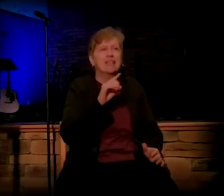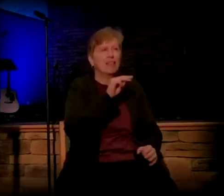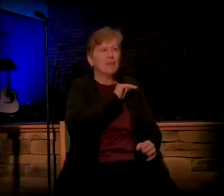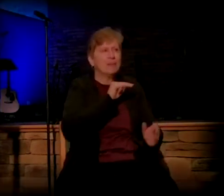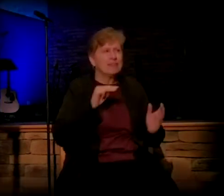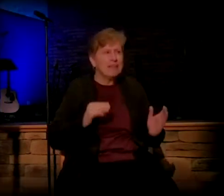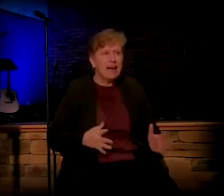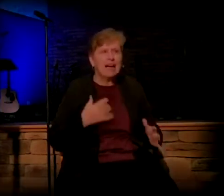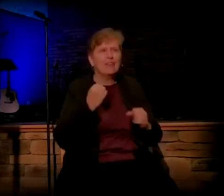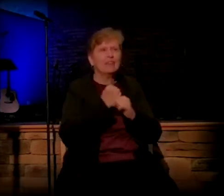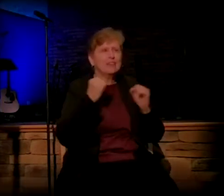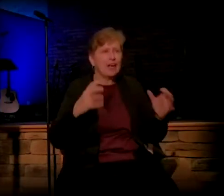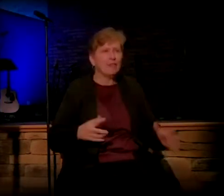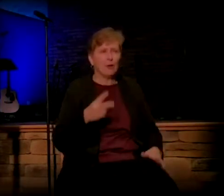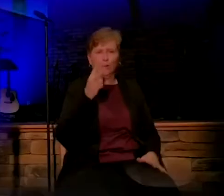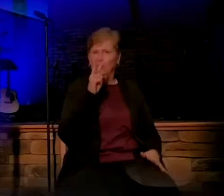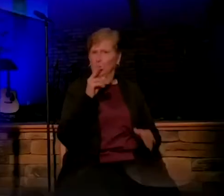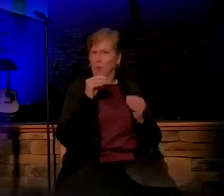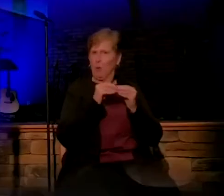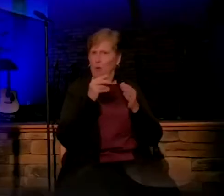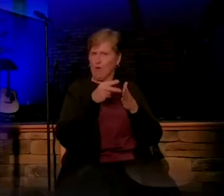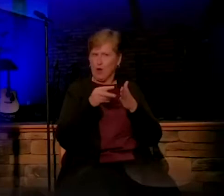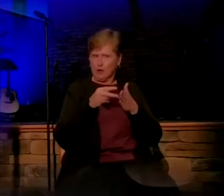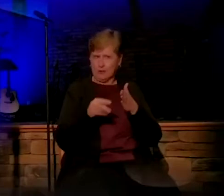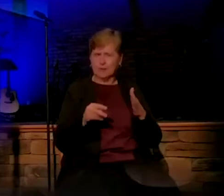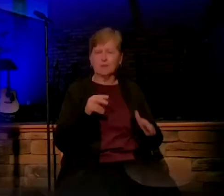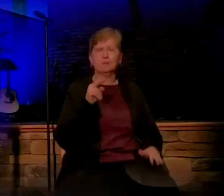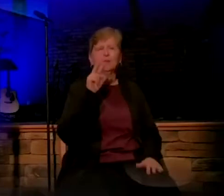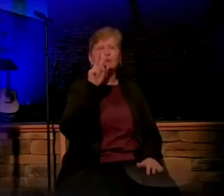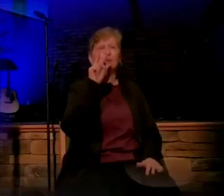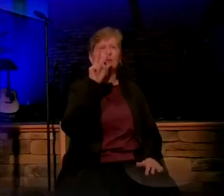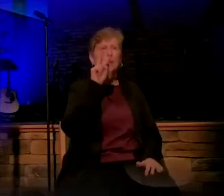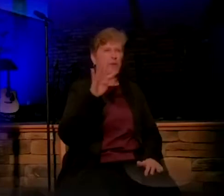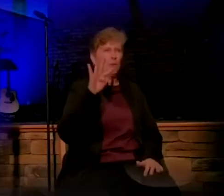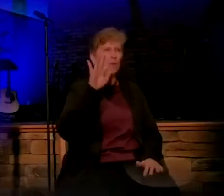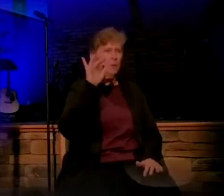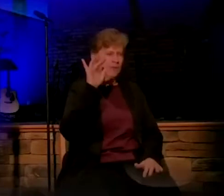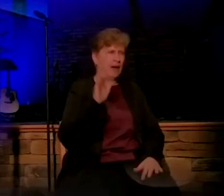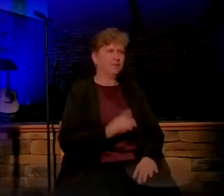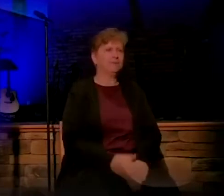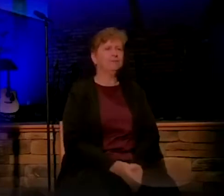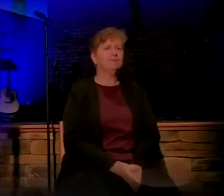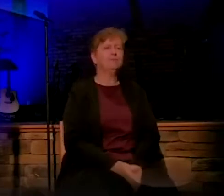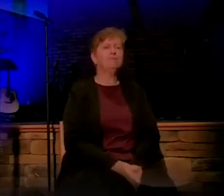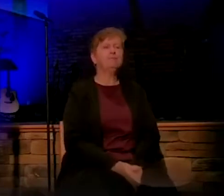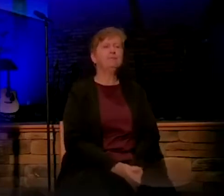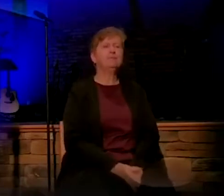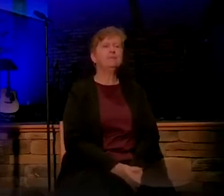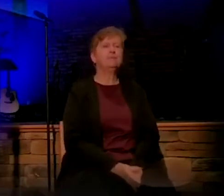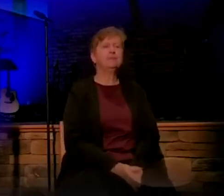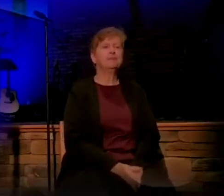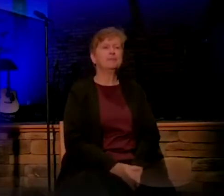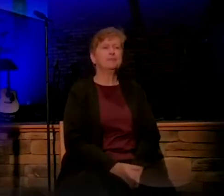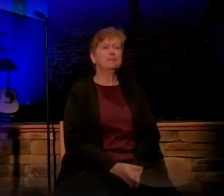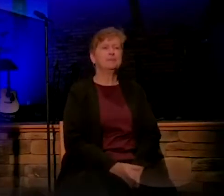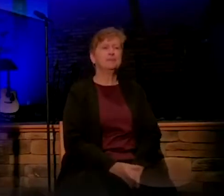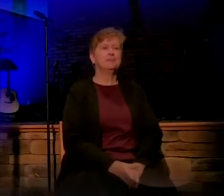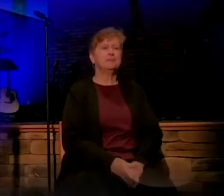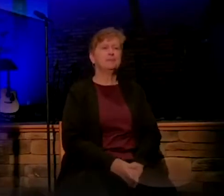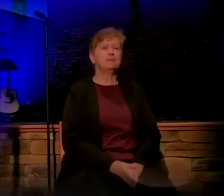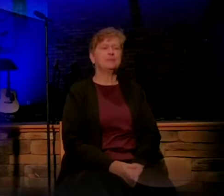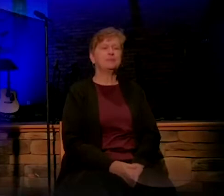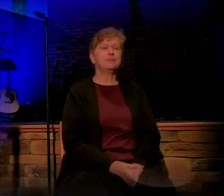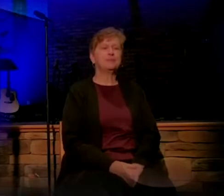And then two more verses. Matthew 24 and 25, when Joseph woke up, he did what the angel of the Lord had